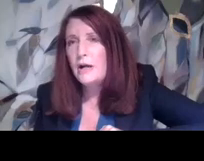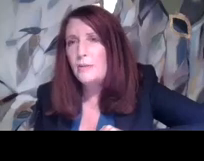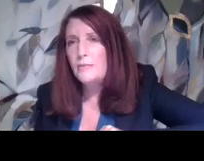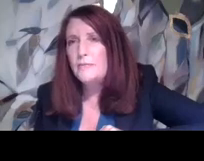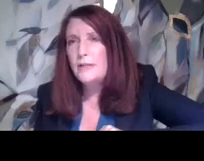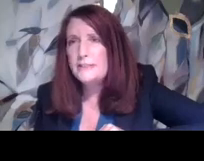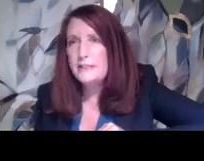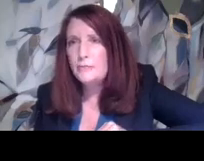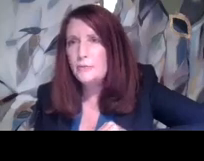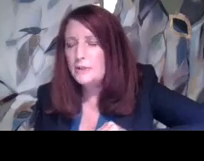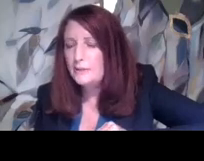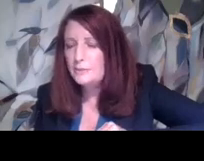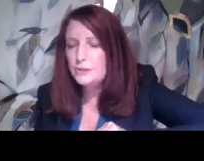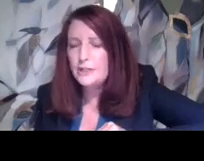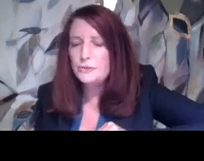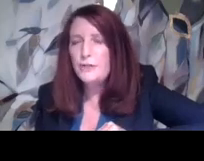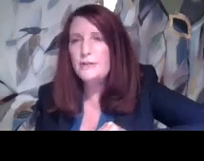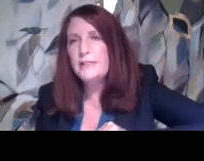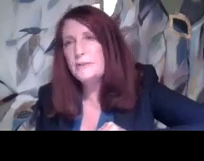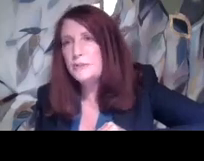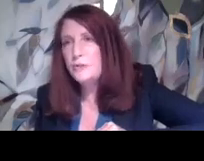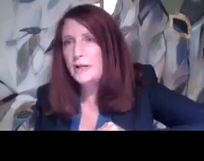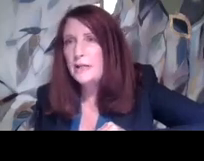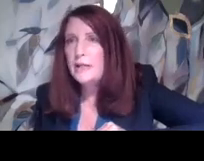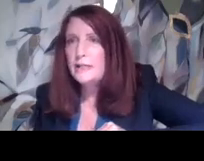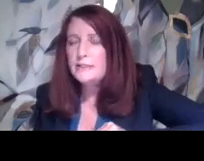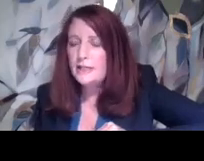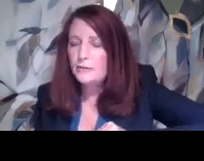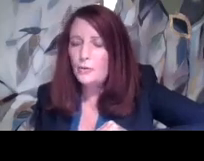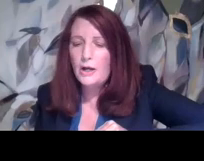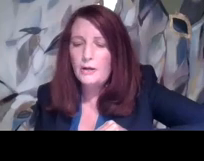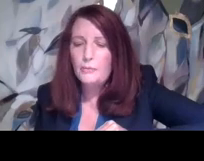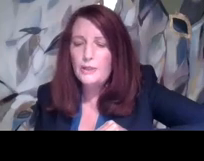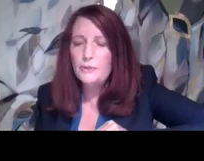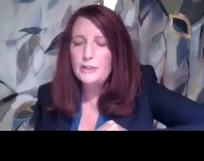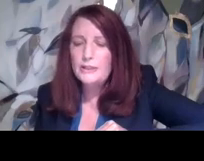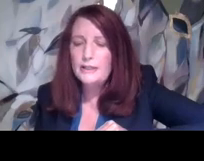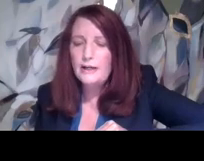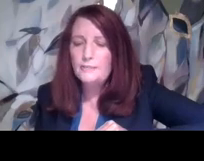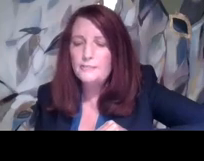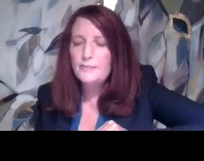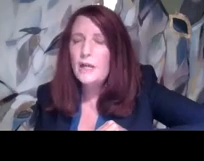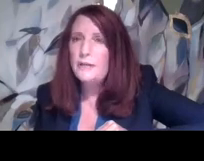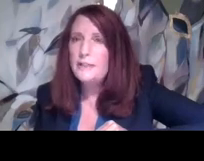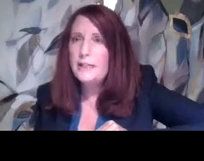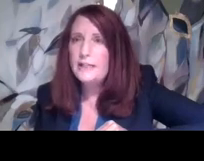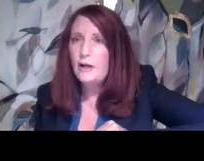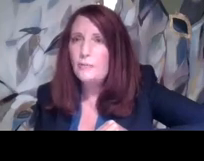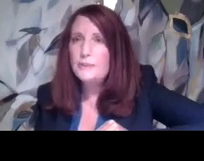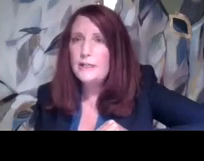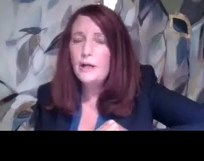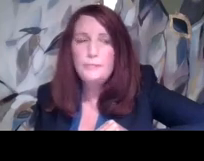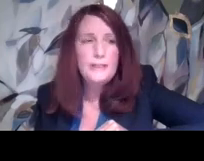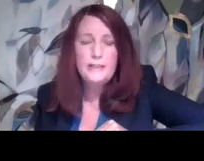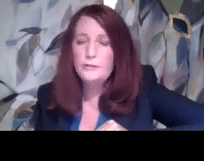And, um, Francine, we really appreciate you sharing this. It's not easy. And, uh, we really, um, I think that it